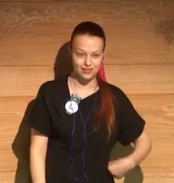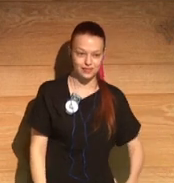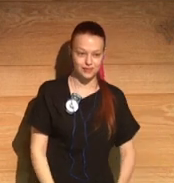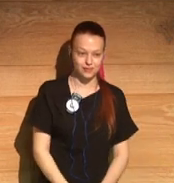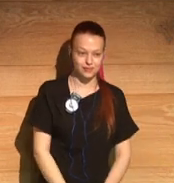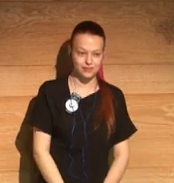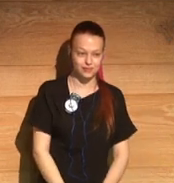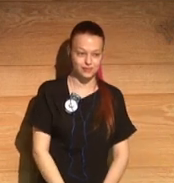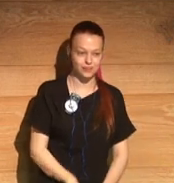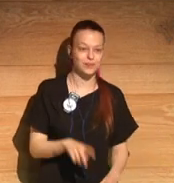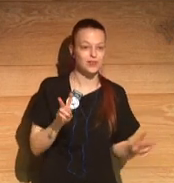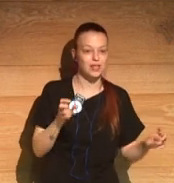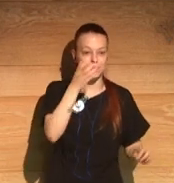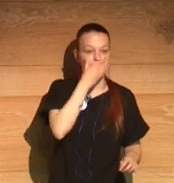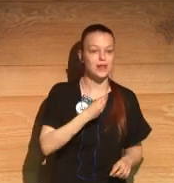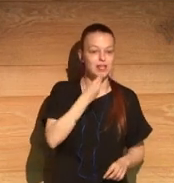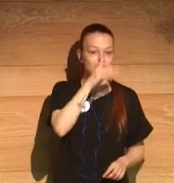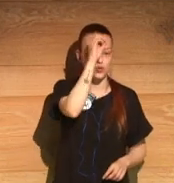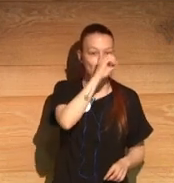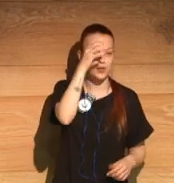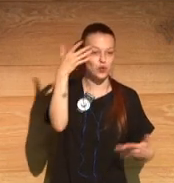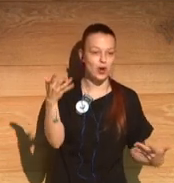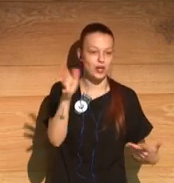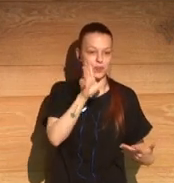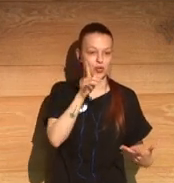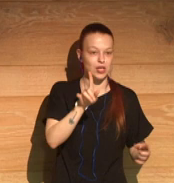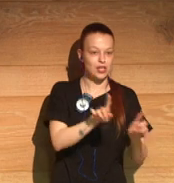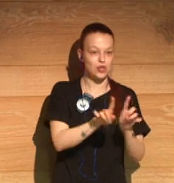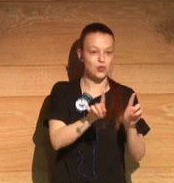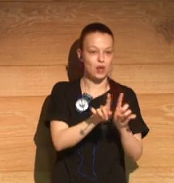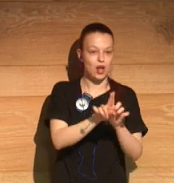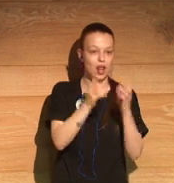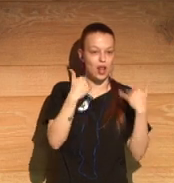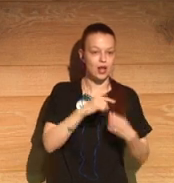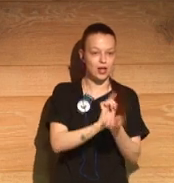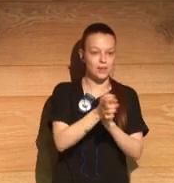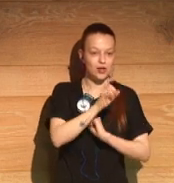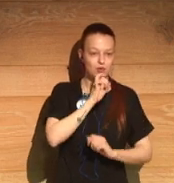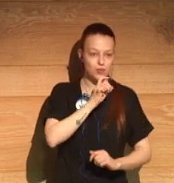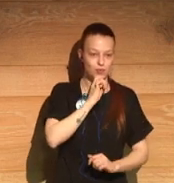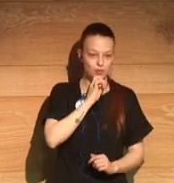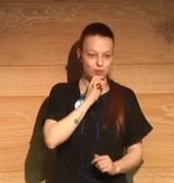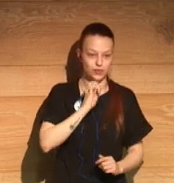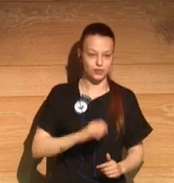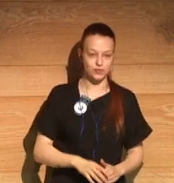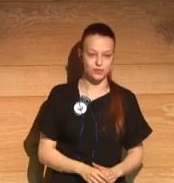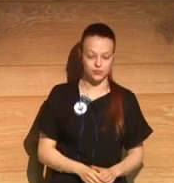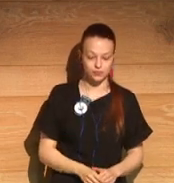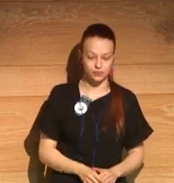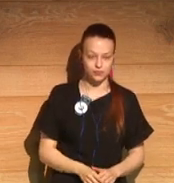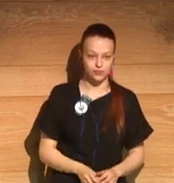What do think about beauty and how we change?